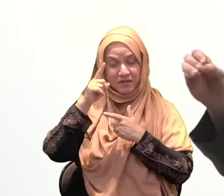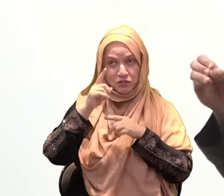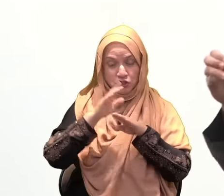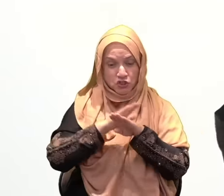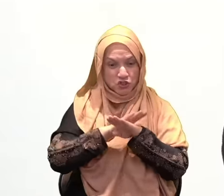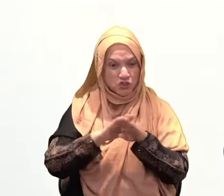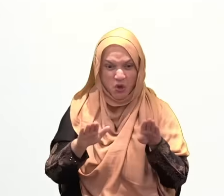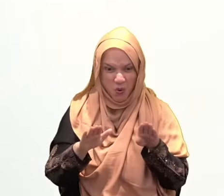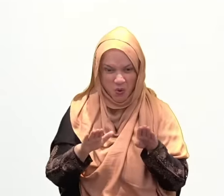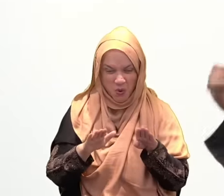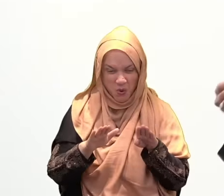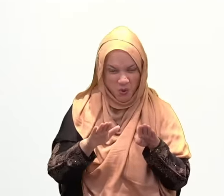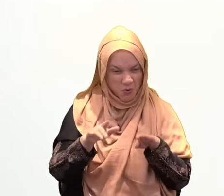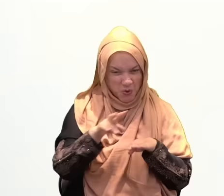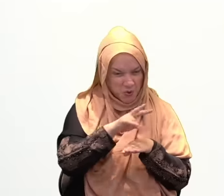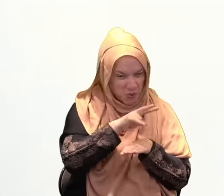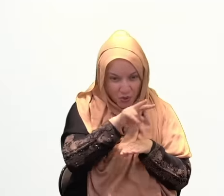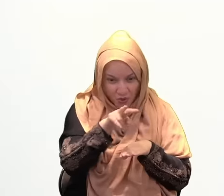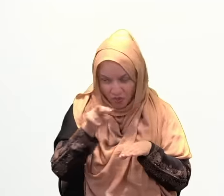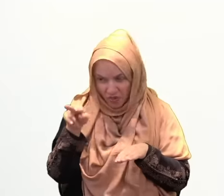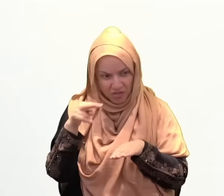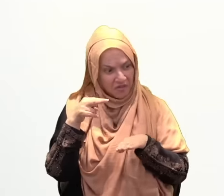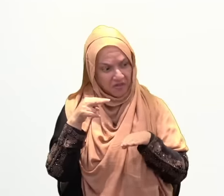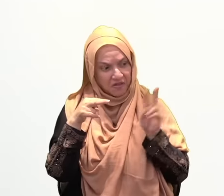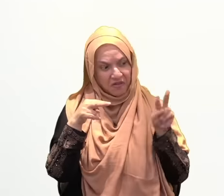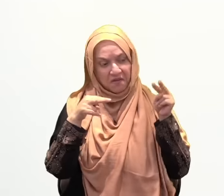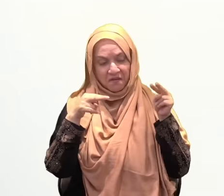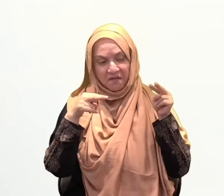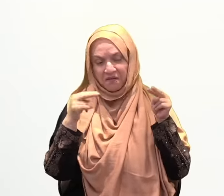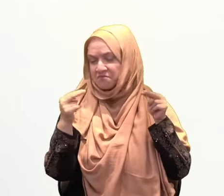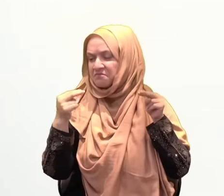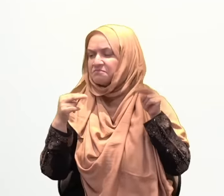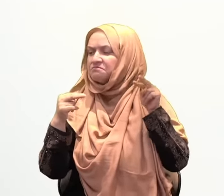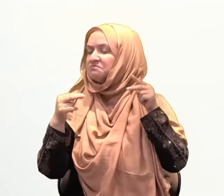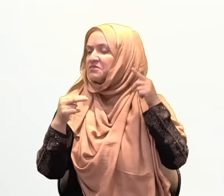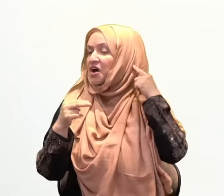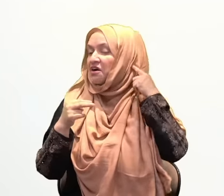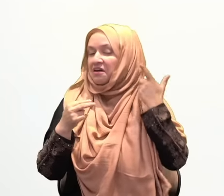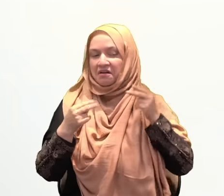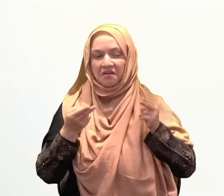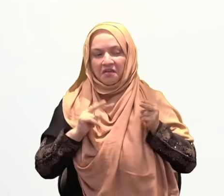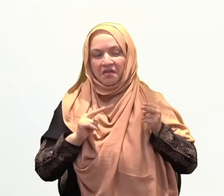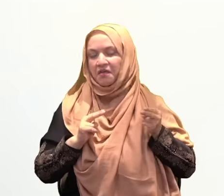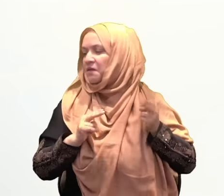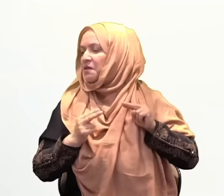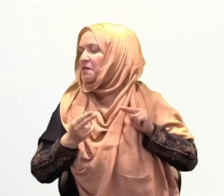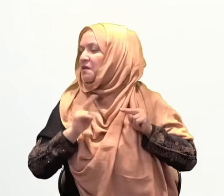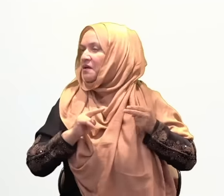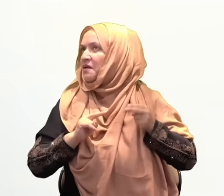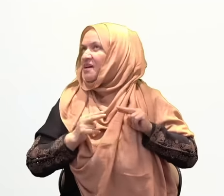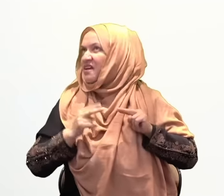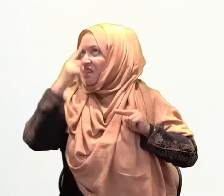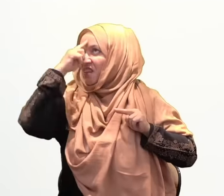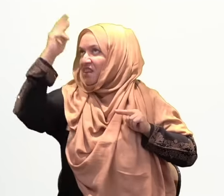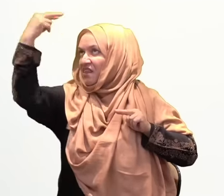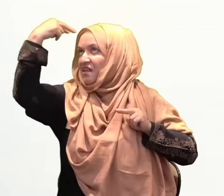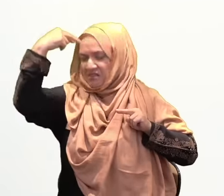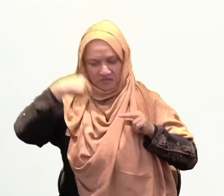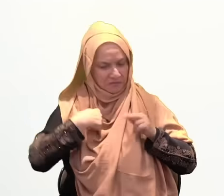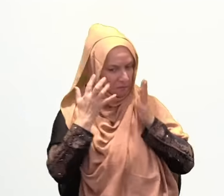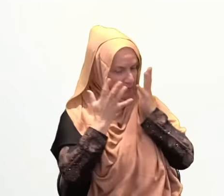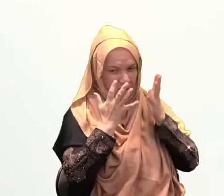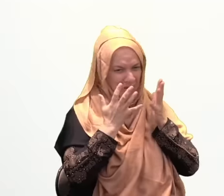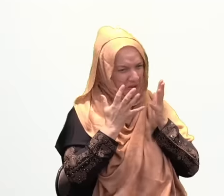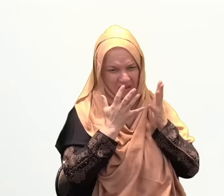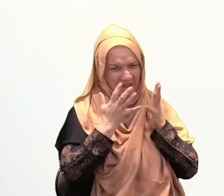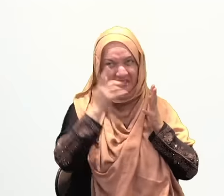this dunya and envy them while he has given us the greatest blessing of this deen. And may Allah subhanahu wa ta'ala keep us on that ni'mah of deen until the moment